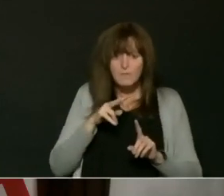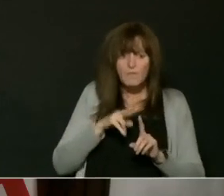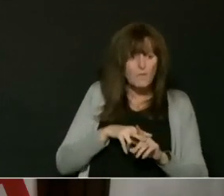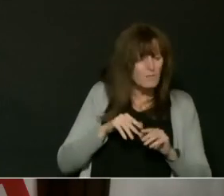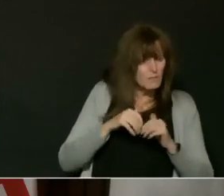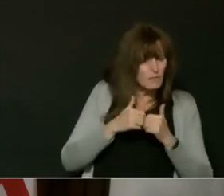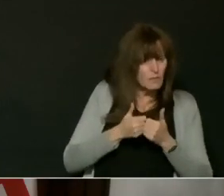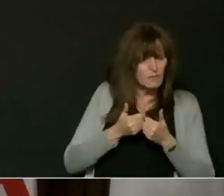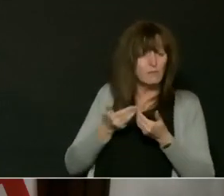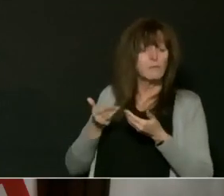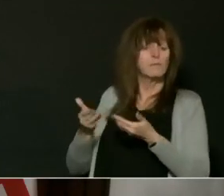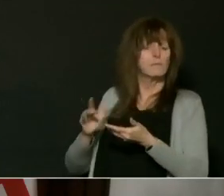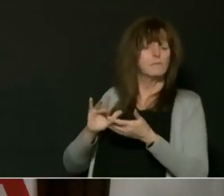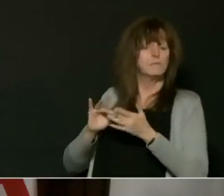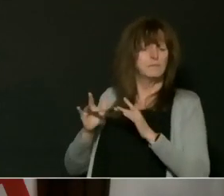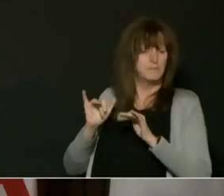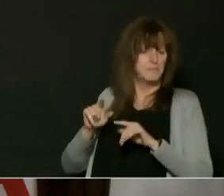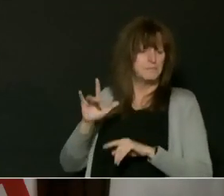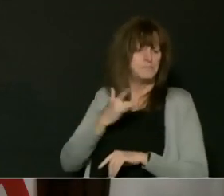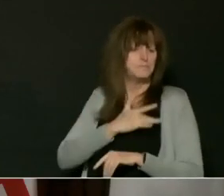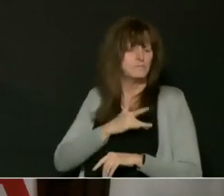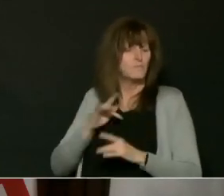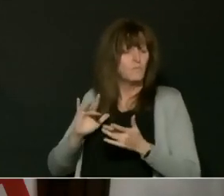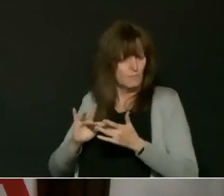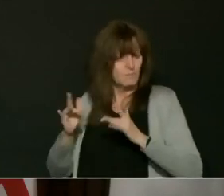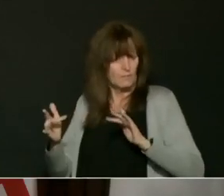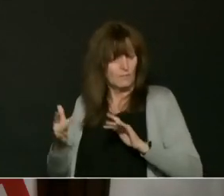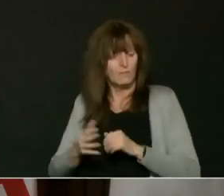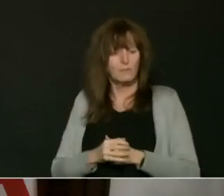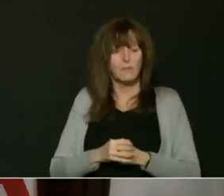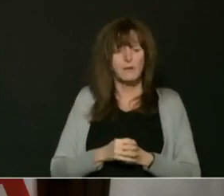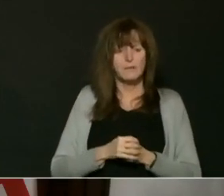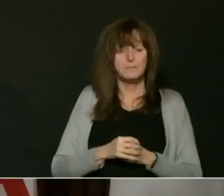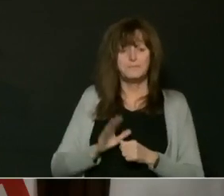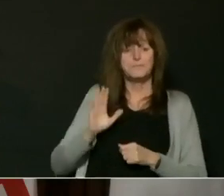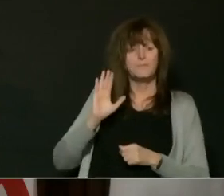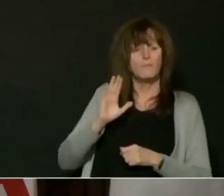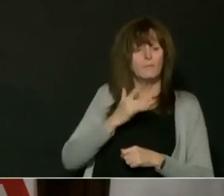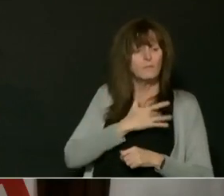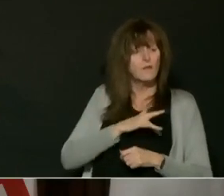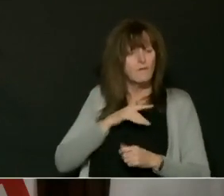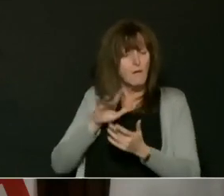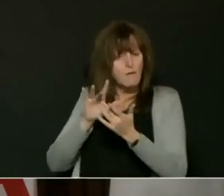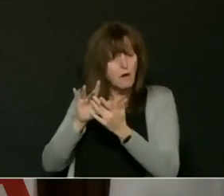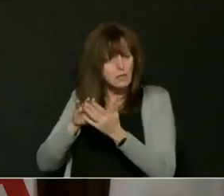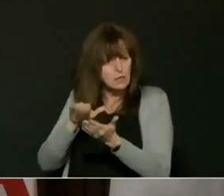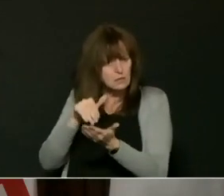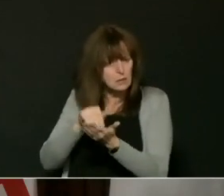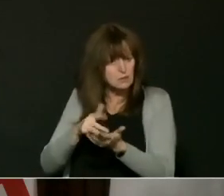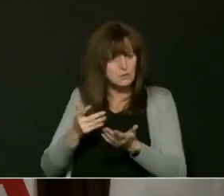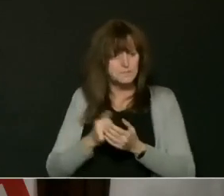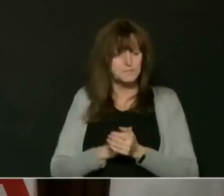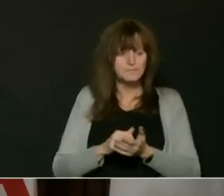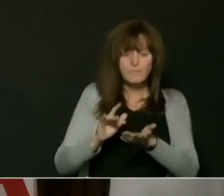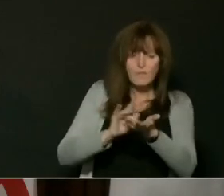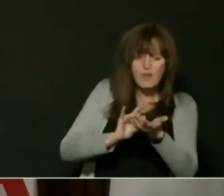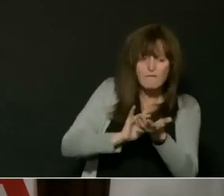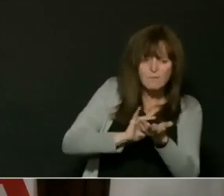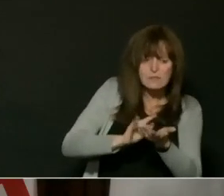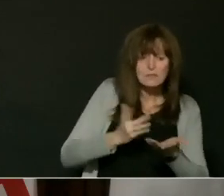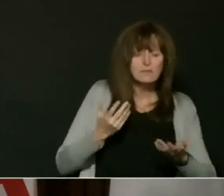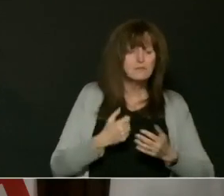and the Provincial Vaccine Contact Centre, as well as pharmacies administering the Pfizer vaccine.